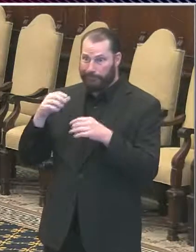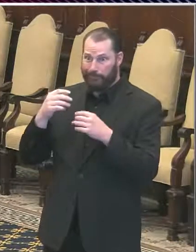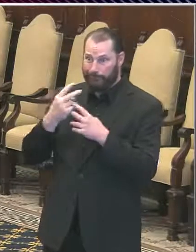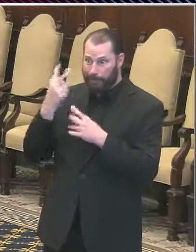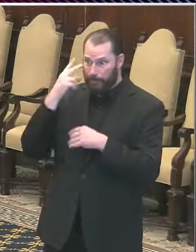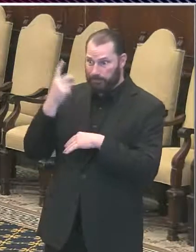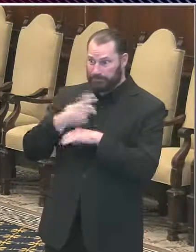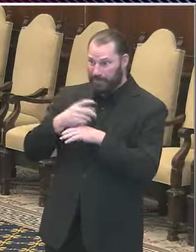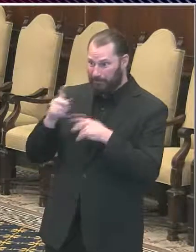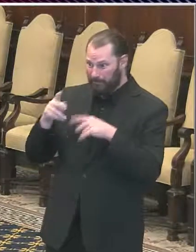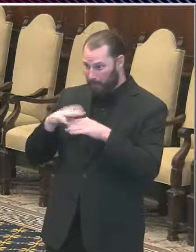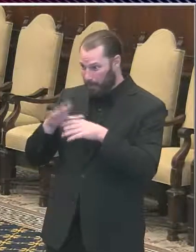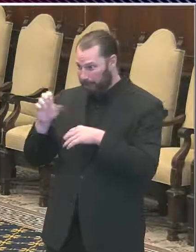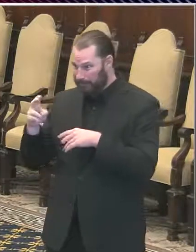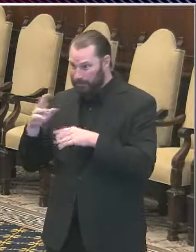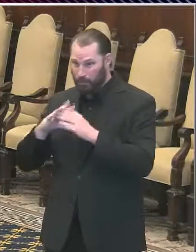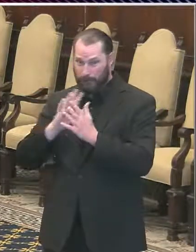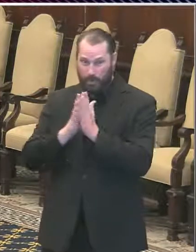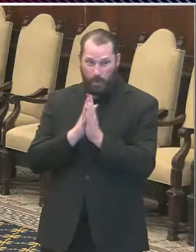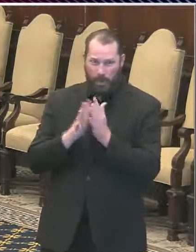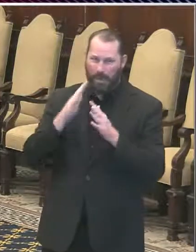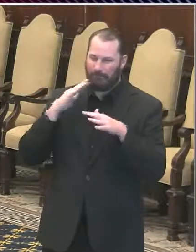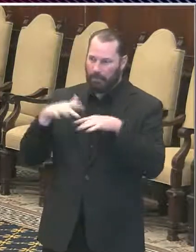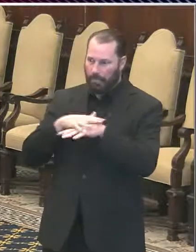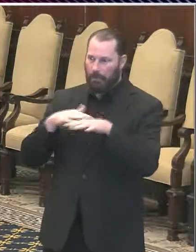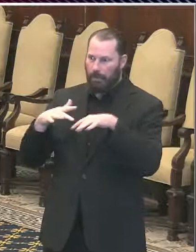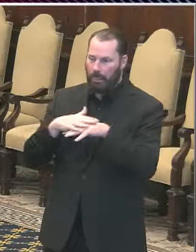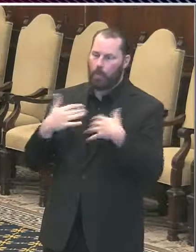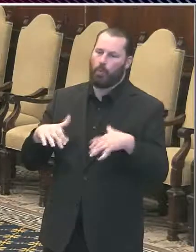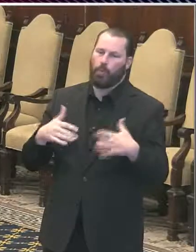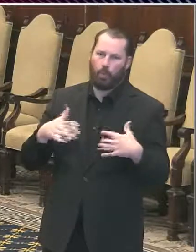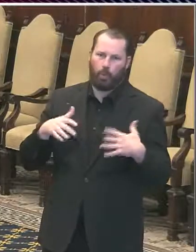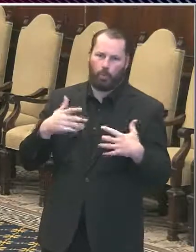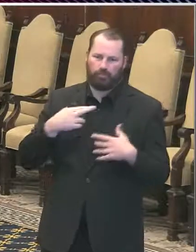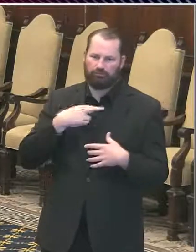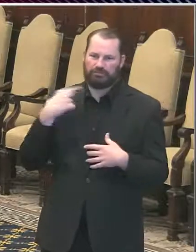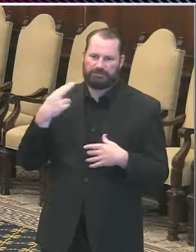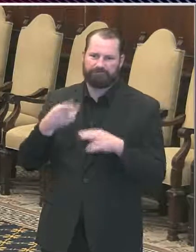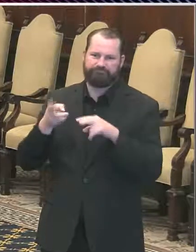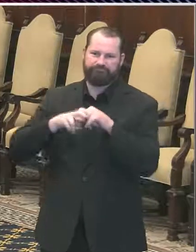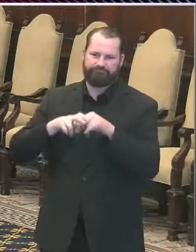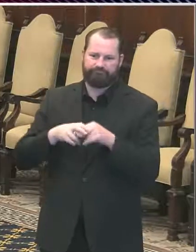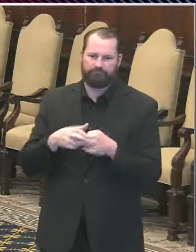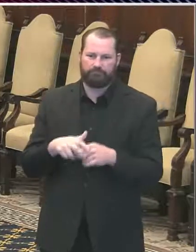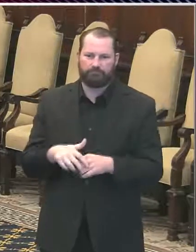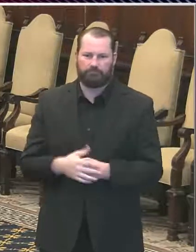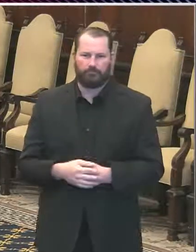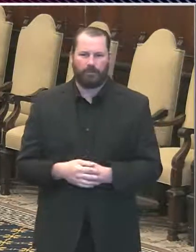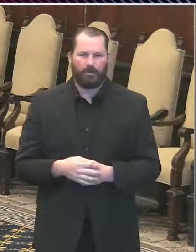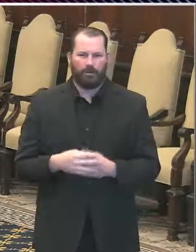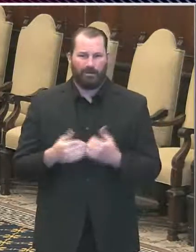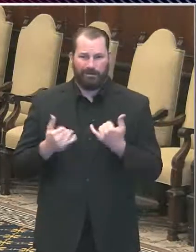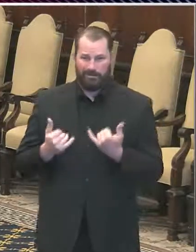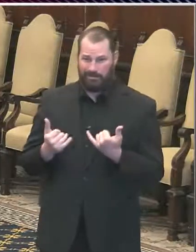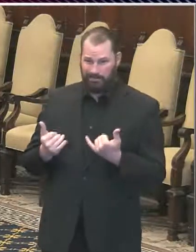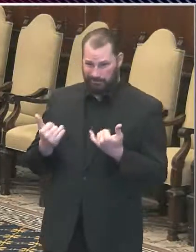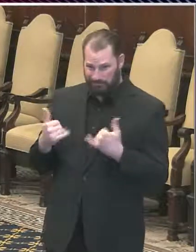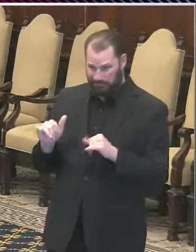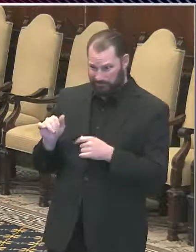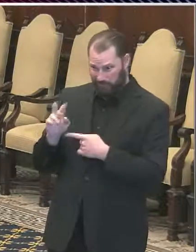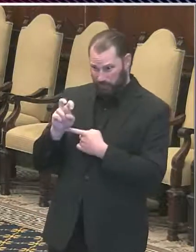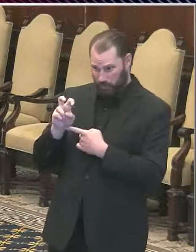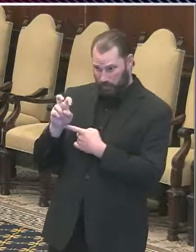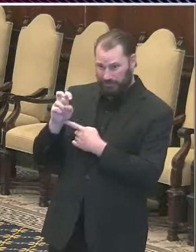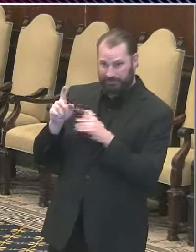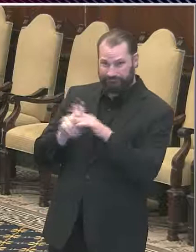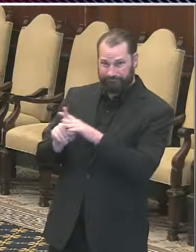person has the infection, can pass it on to others. So at this stage of the epidemic, when we're getting 200 cases per day, it's just too risky for people to be